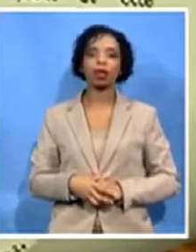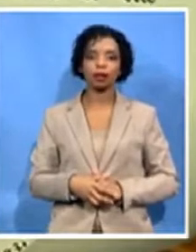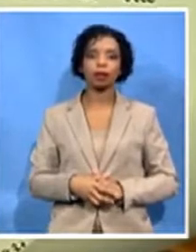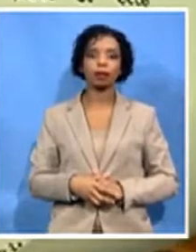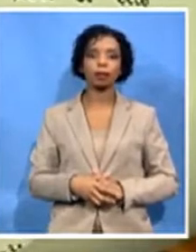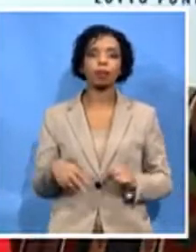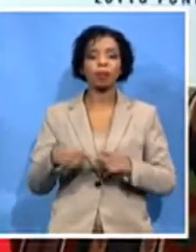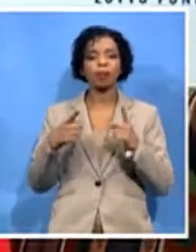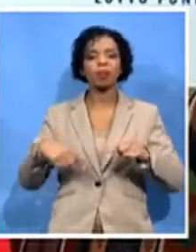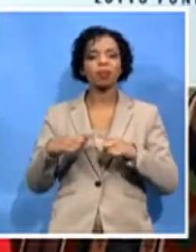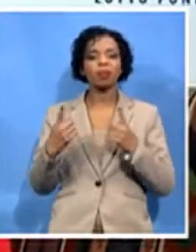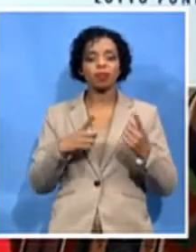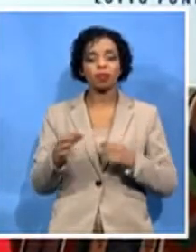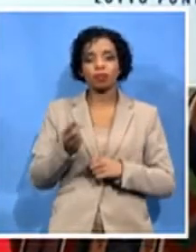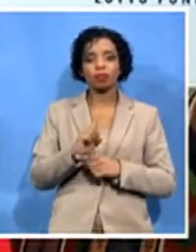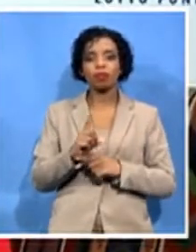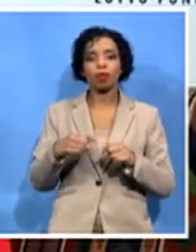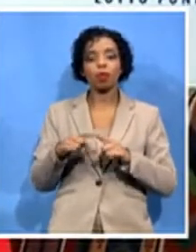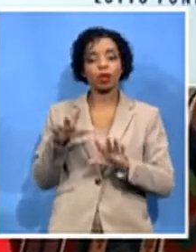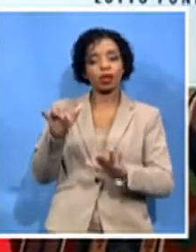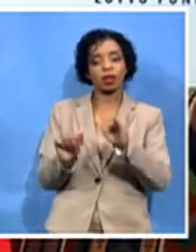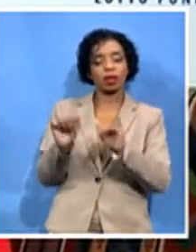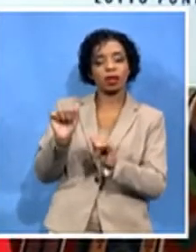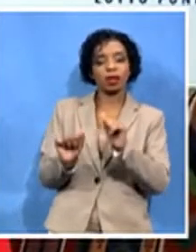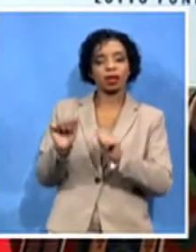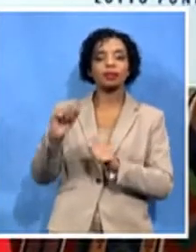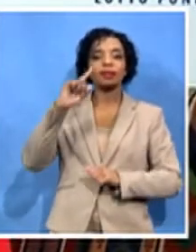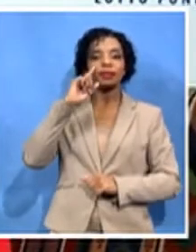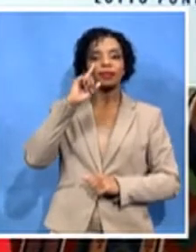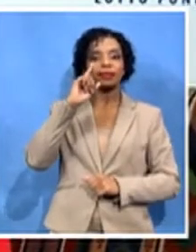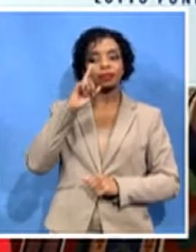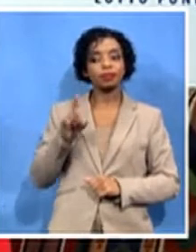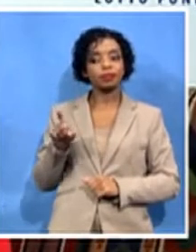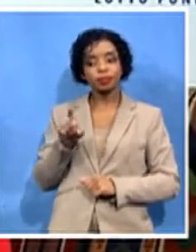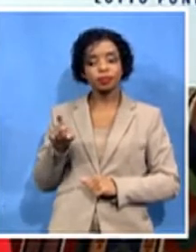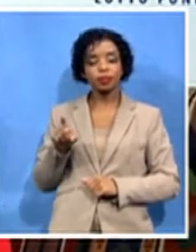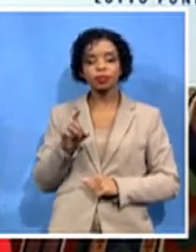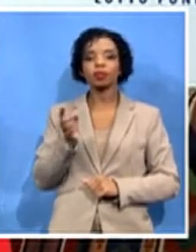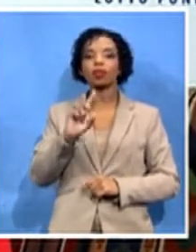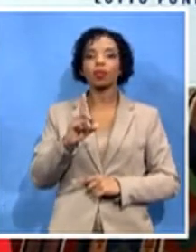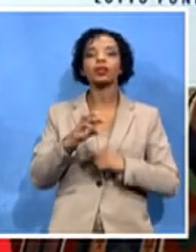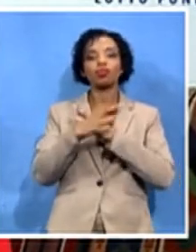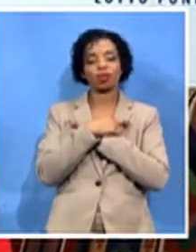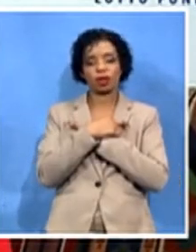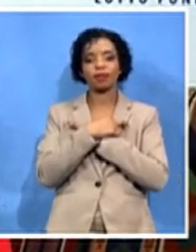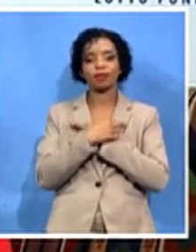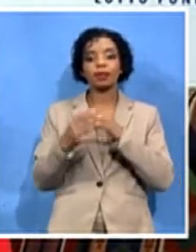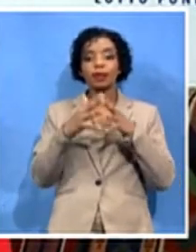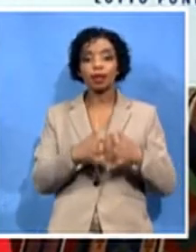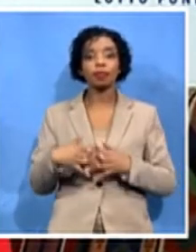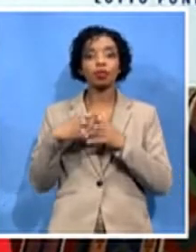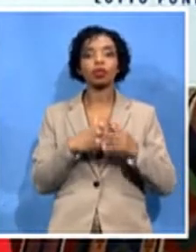looking at food relief in a very coordinated way, ensuring